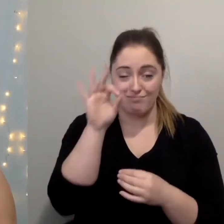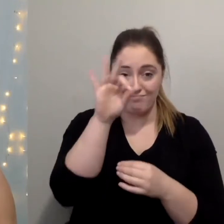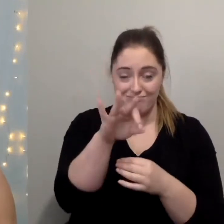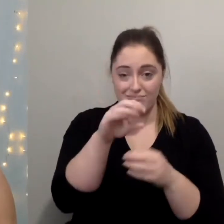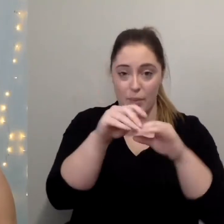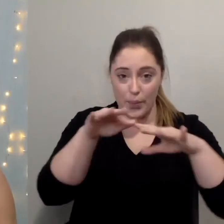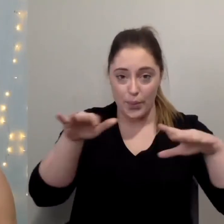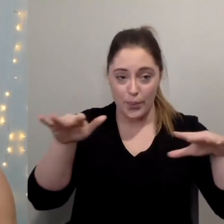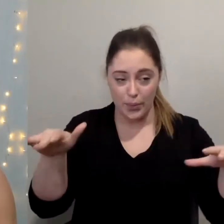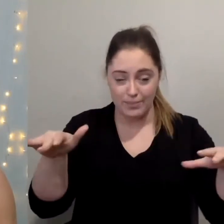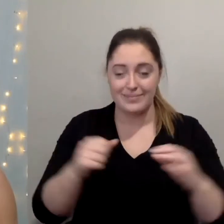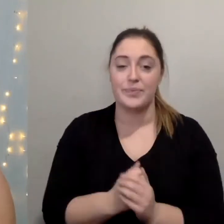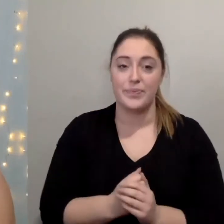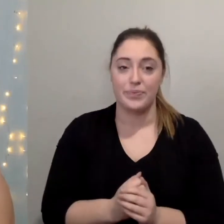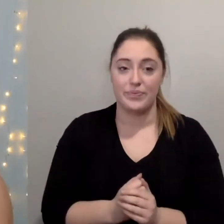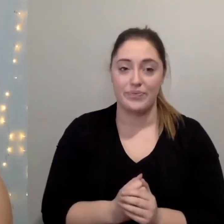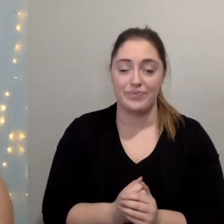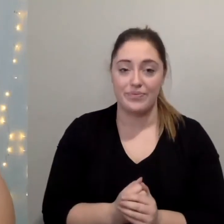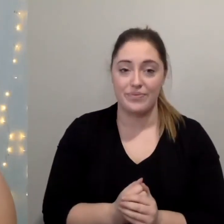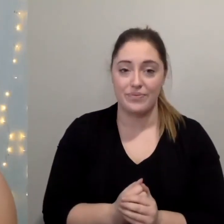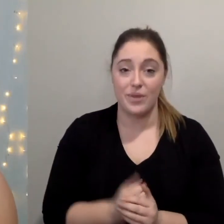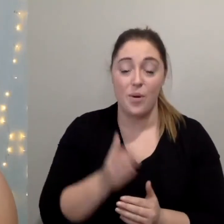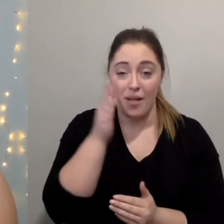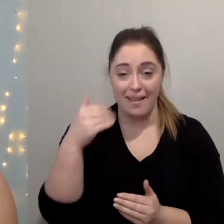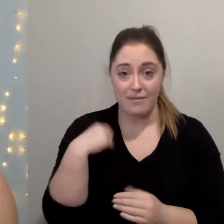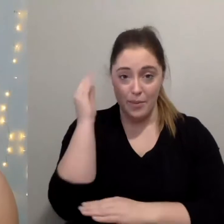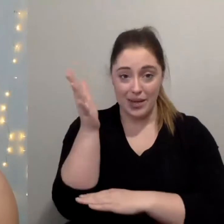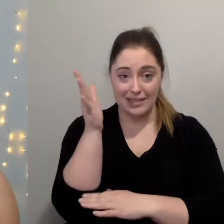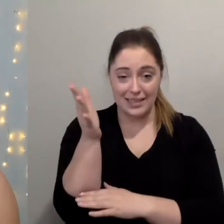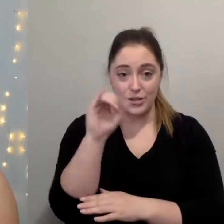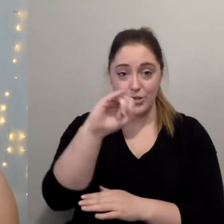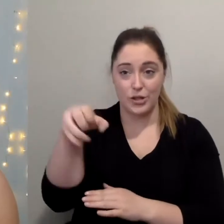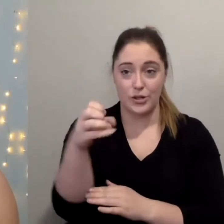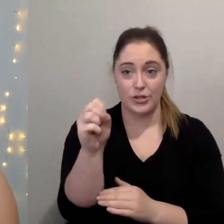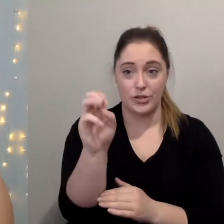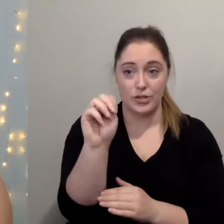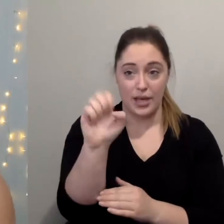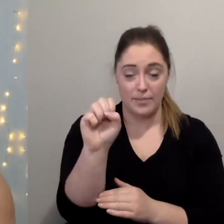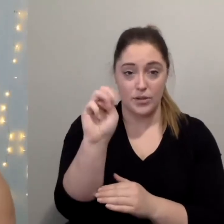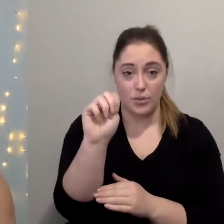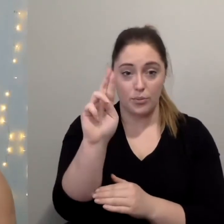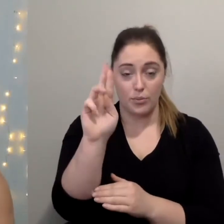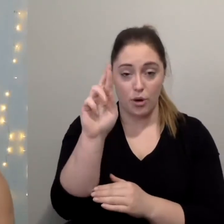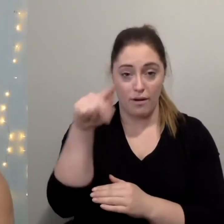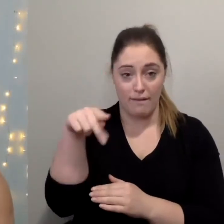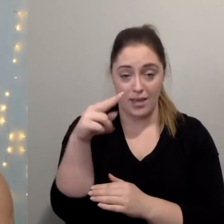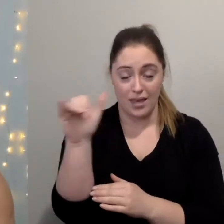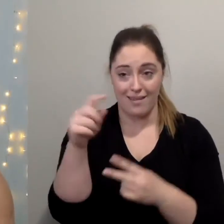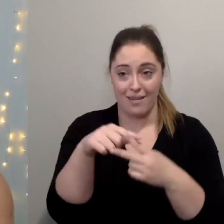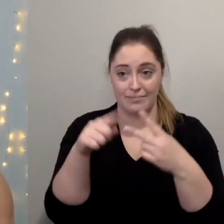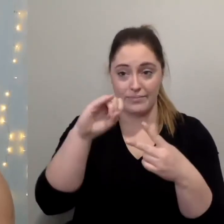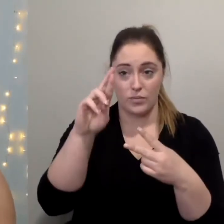from our speakers who are James Murphy and Ramir Diaz who have a great presentation for you our hashtags